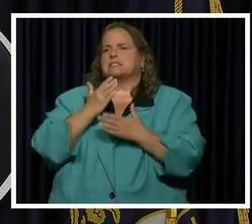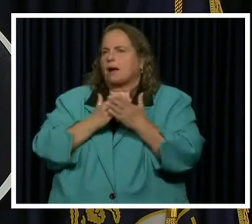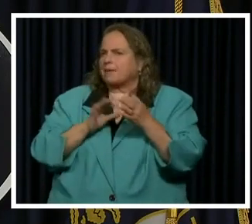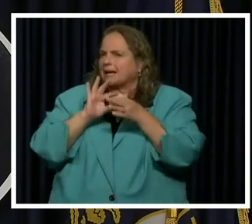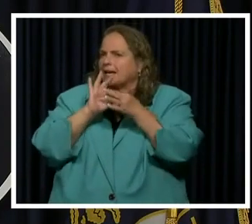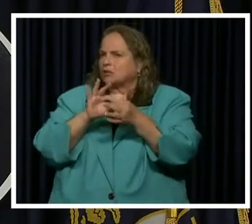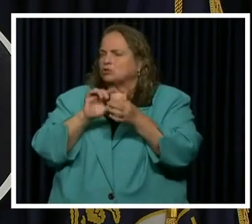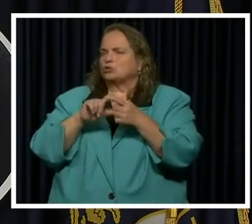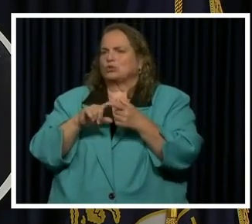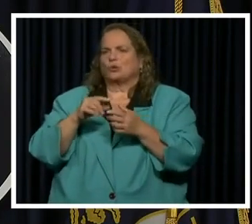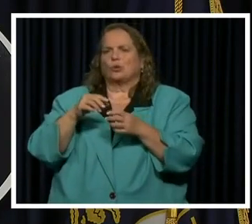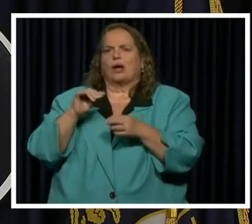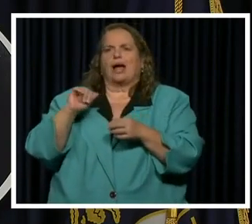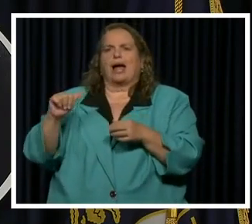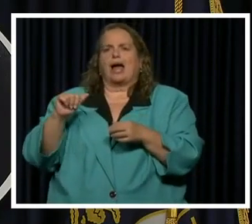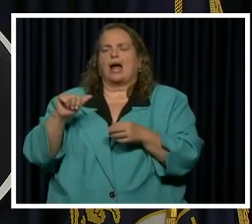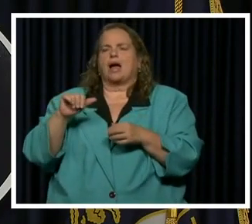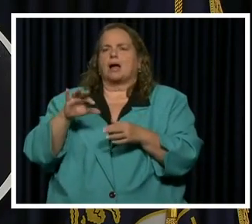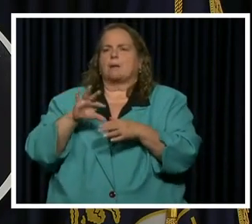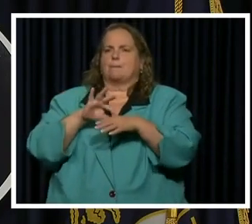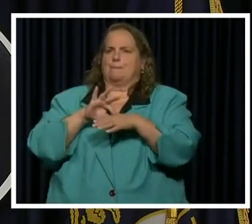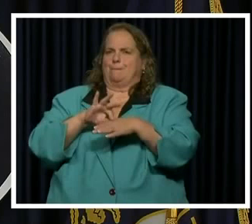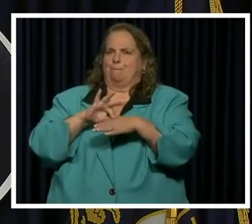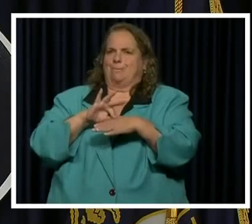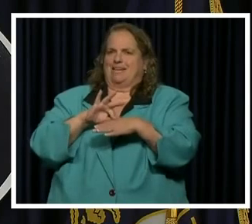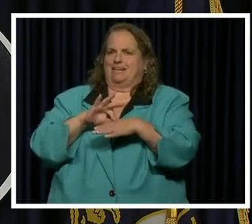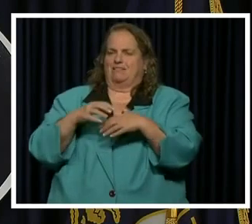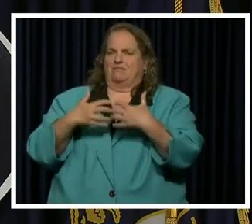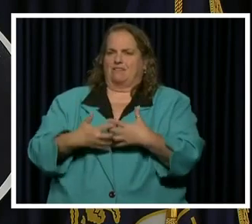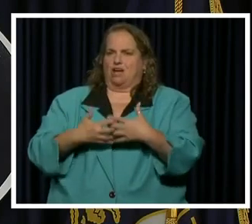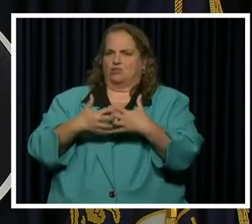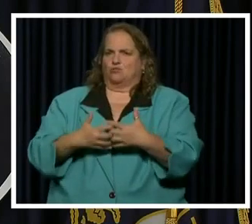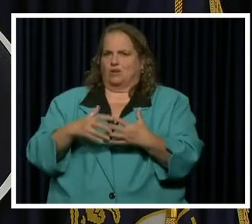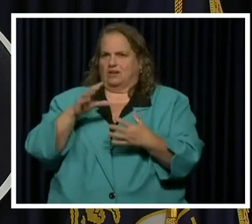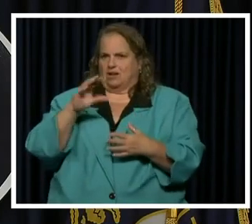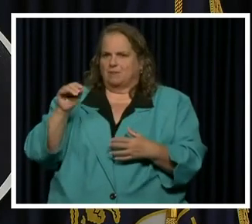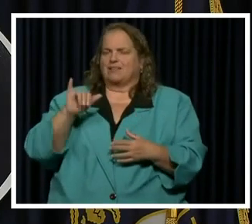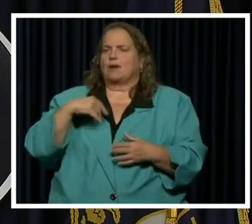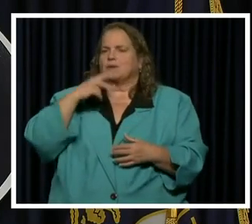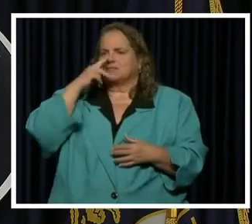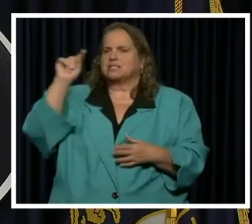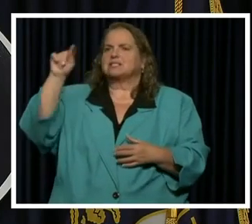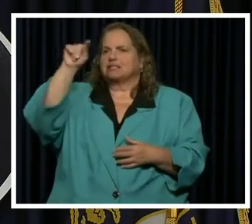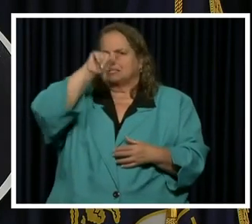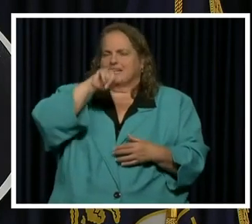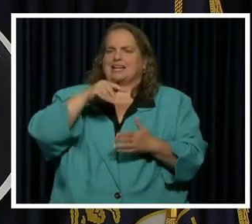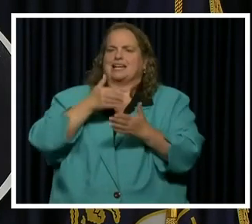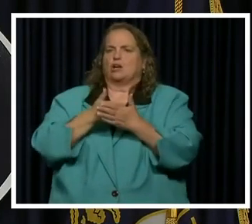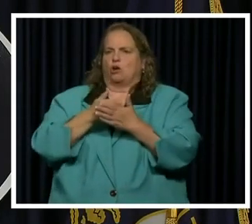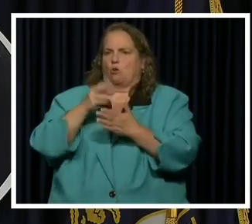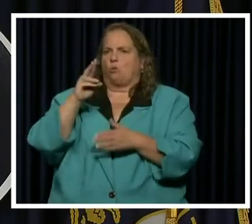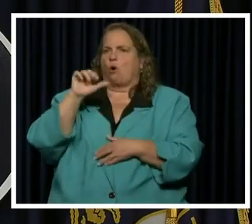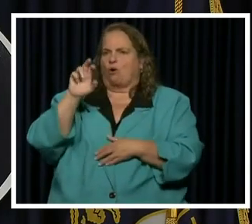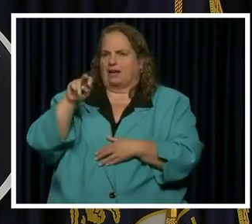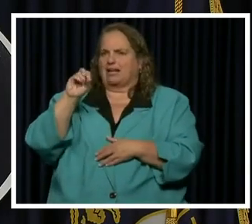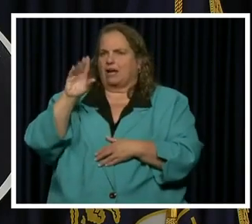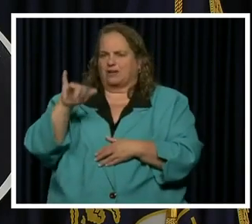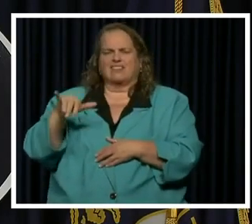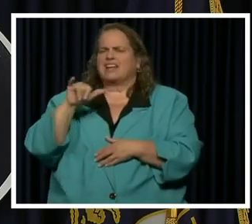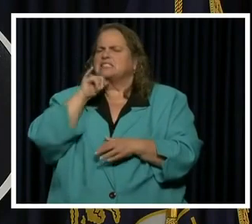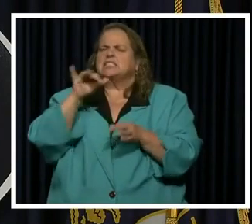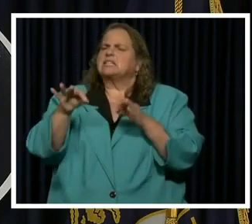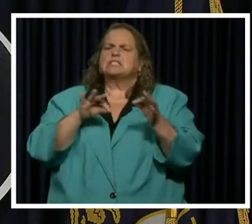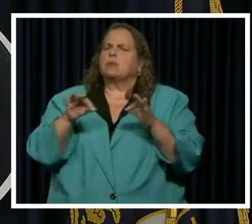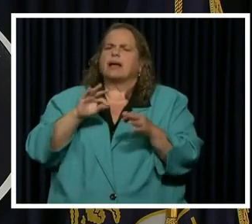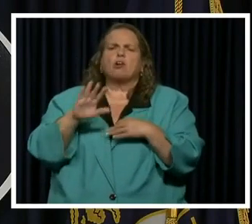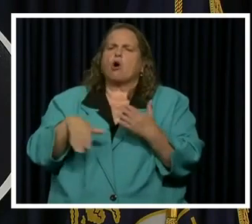meat packing and processing facility, which we've seen in a number of different places. That doesn't explain, uh, all of it.